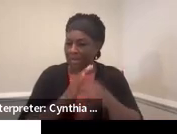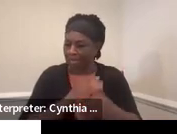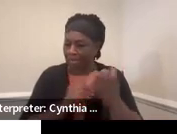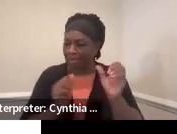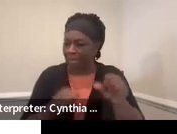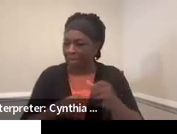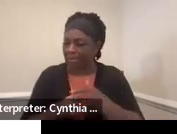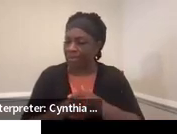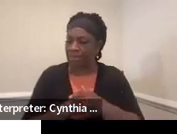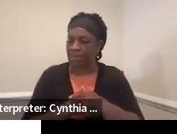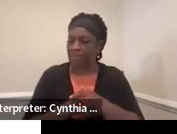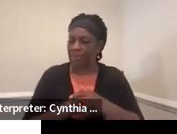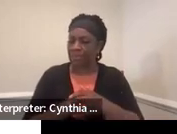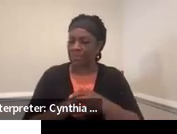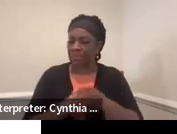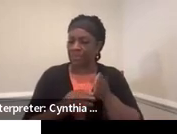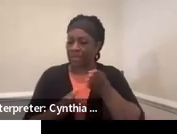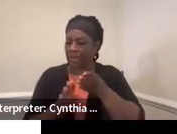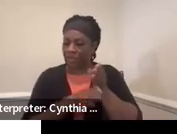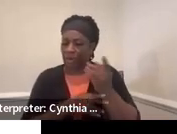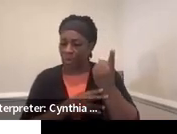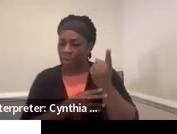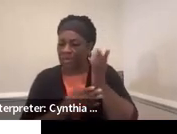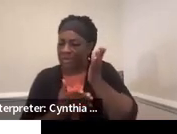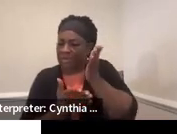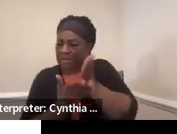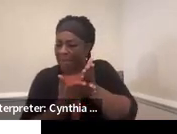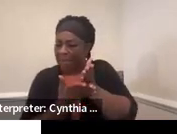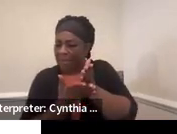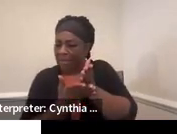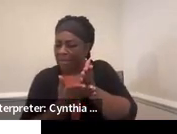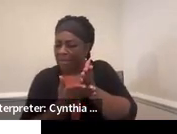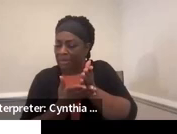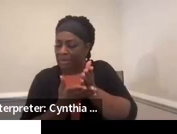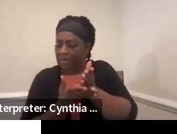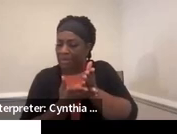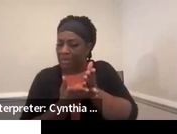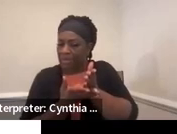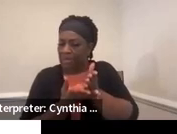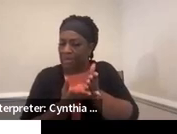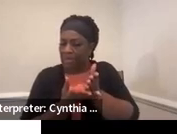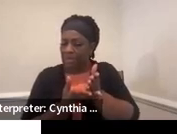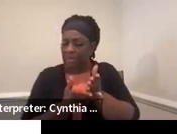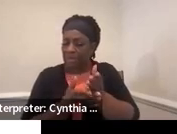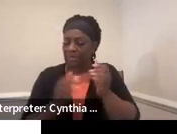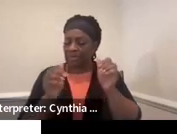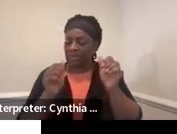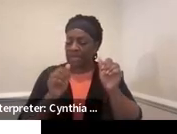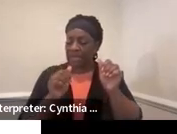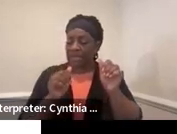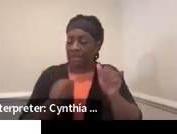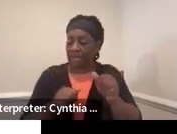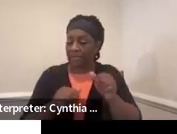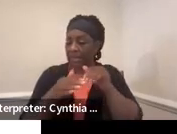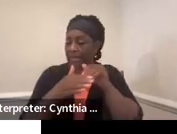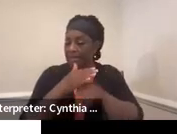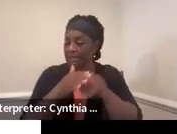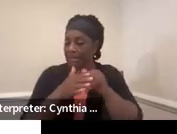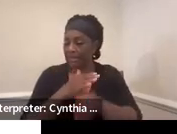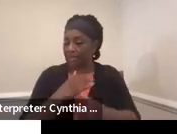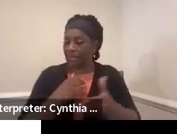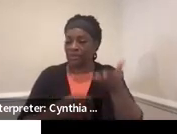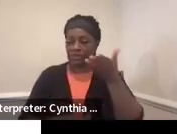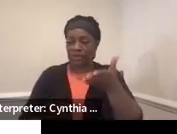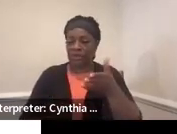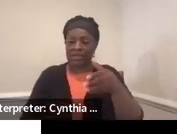career one-stop, as they do that inventory, that assessment is then a